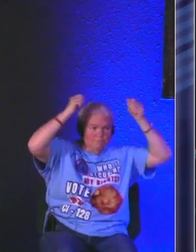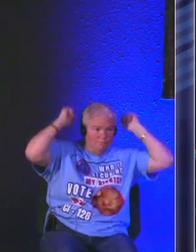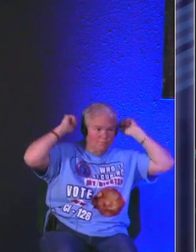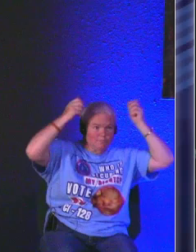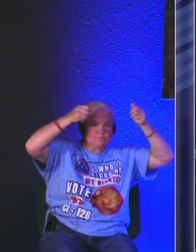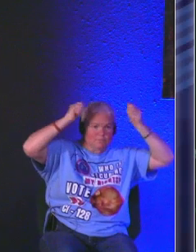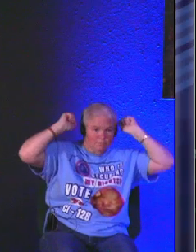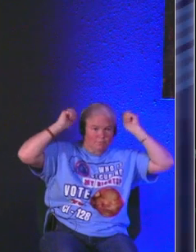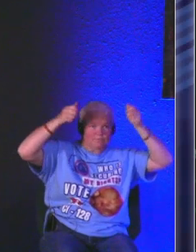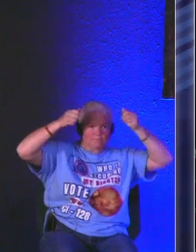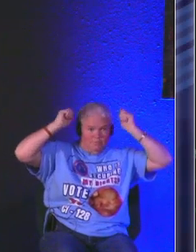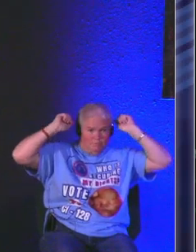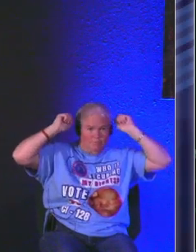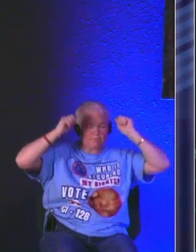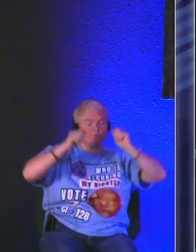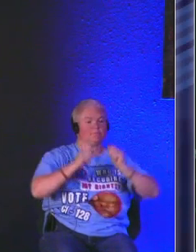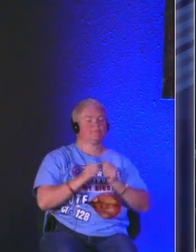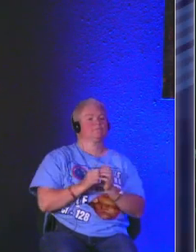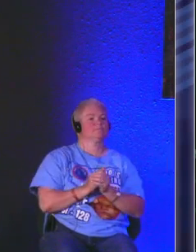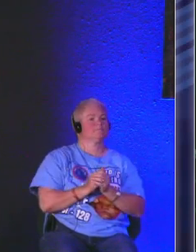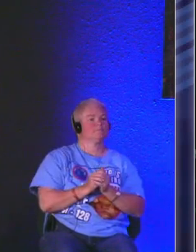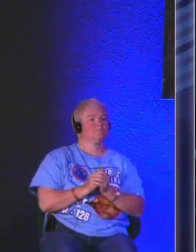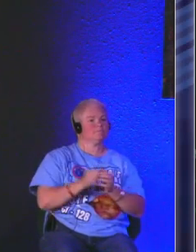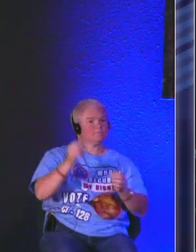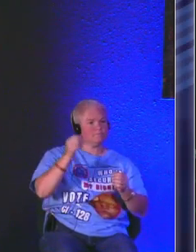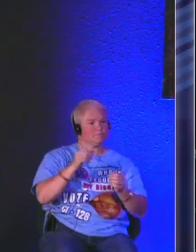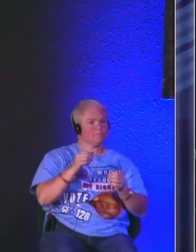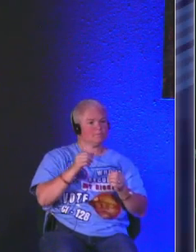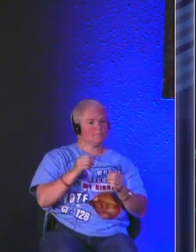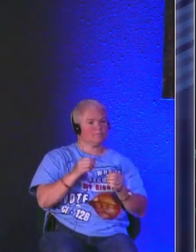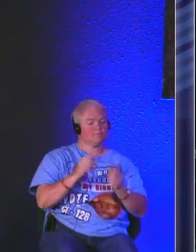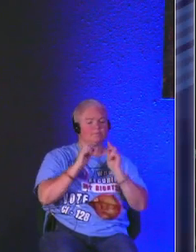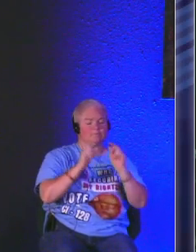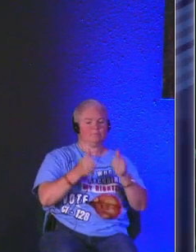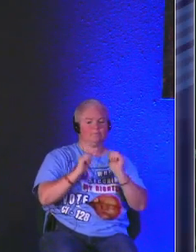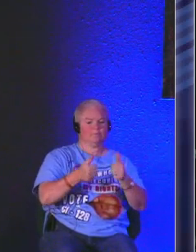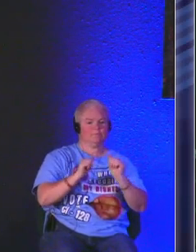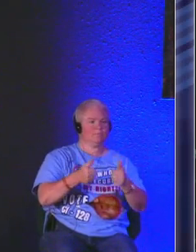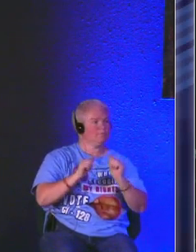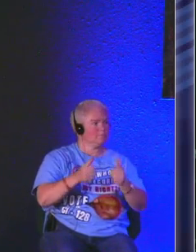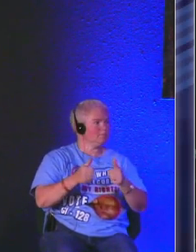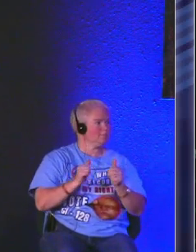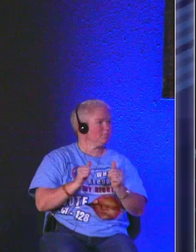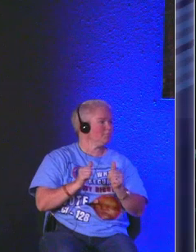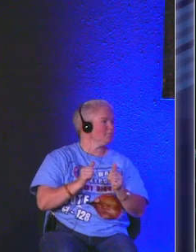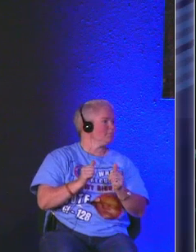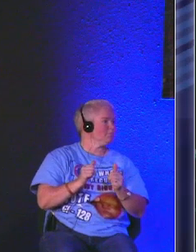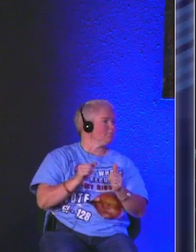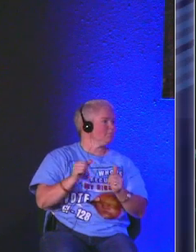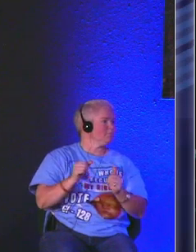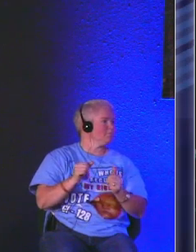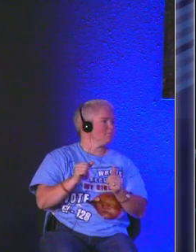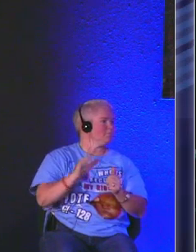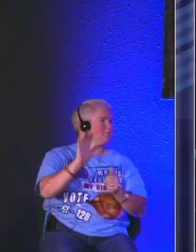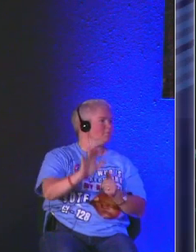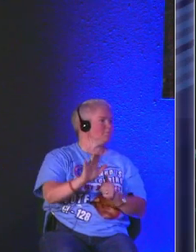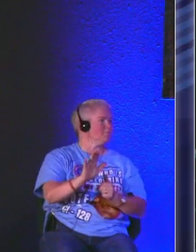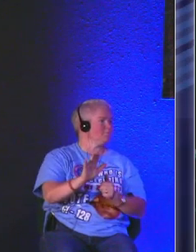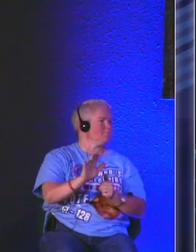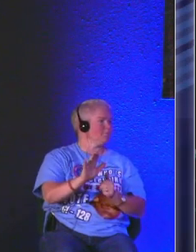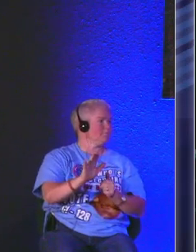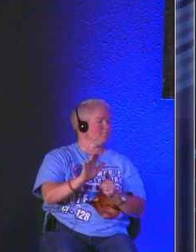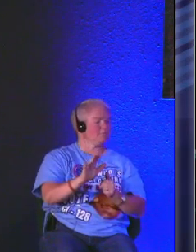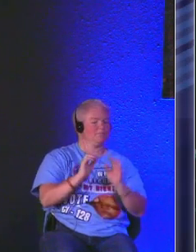she's the one that gave me the first inspiration but you'll notice there's a game in there yeah no that's hers